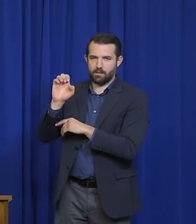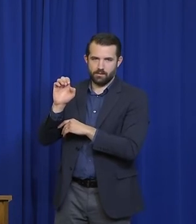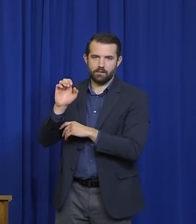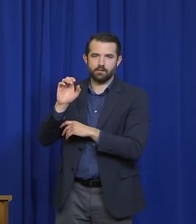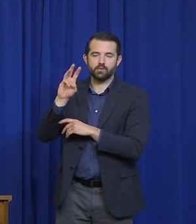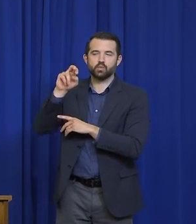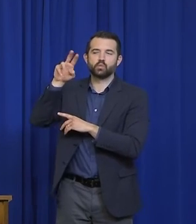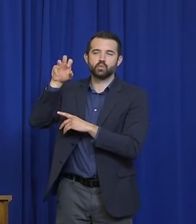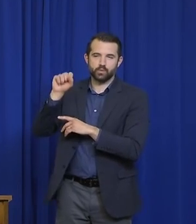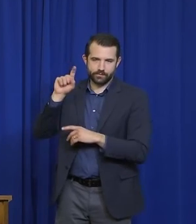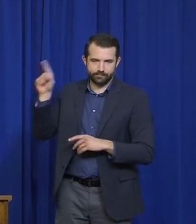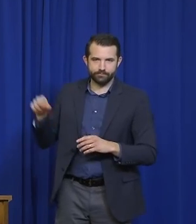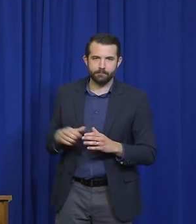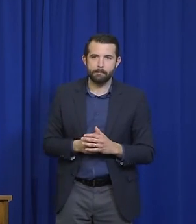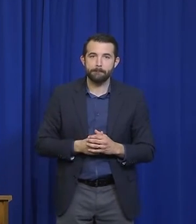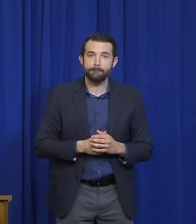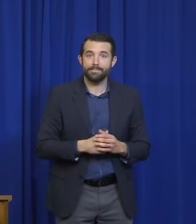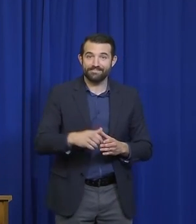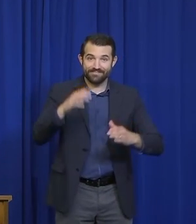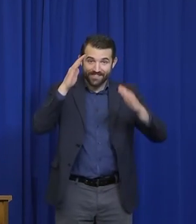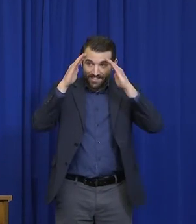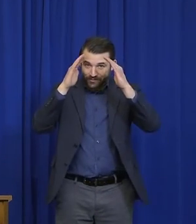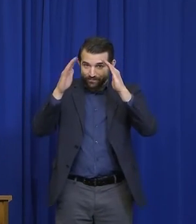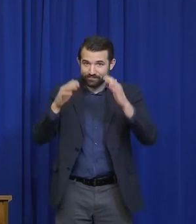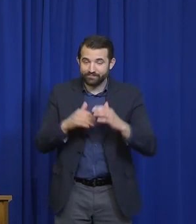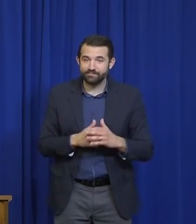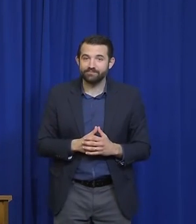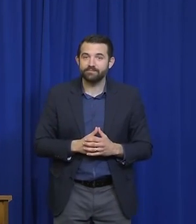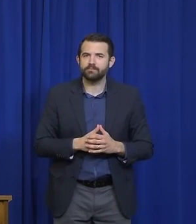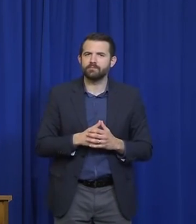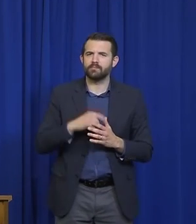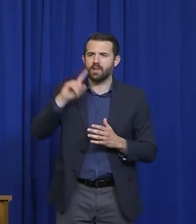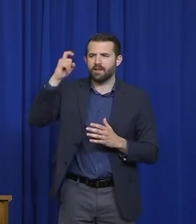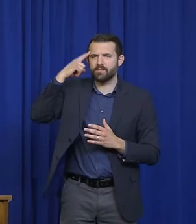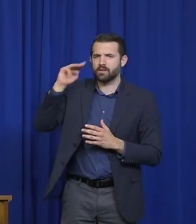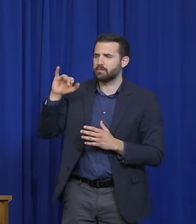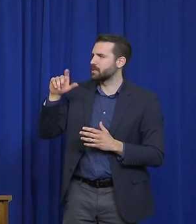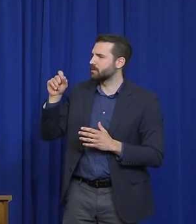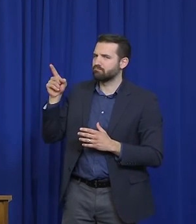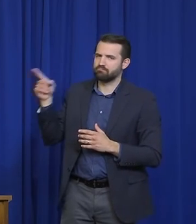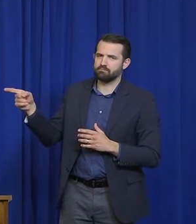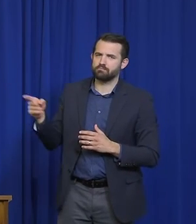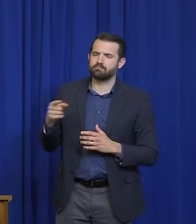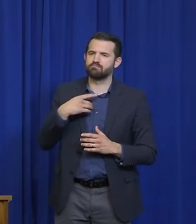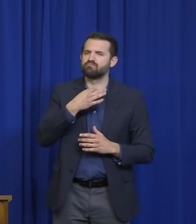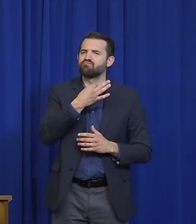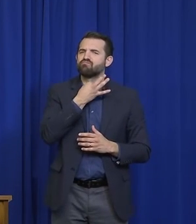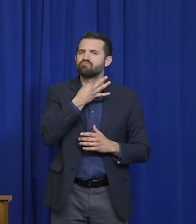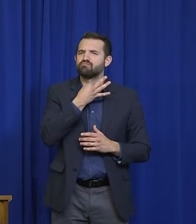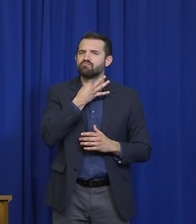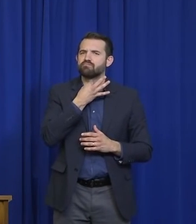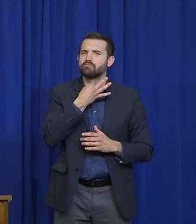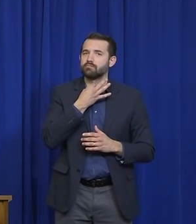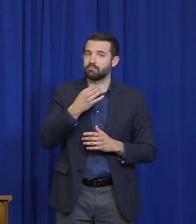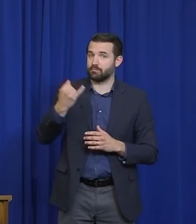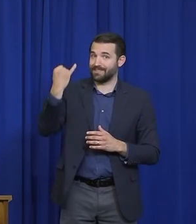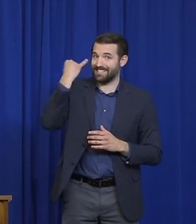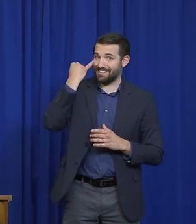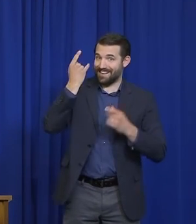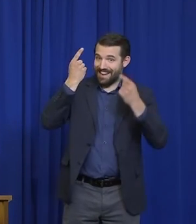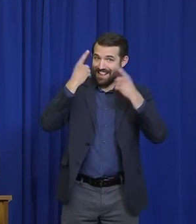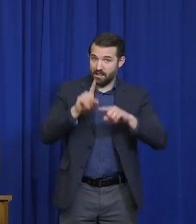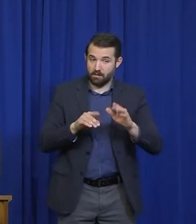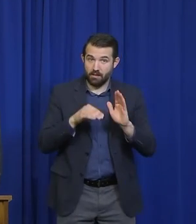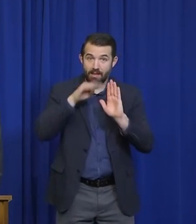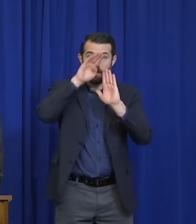Hi, Dr. Sean, Governor Mills. Governor, what's your initial read on how we would tighten things down again if need be? Is that a